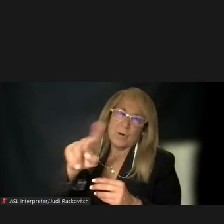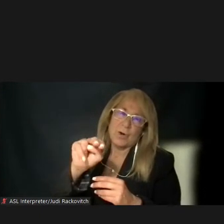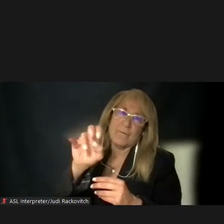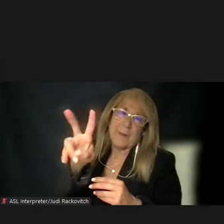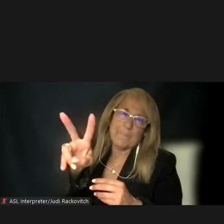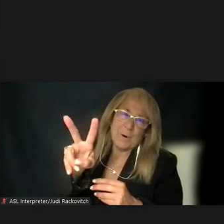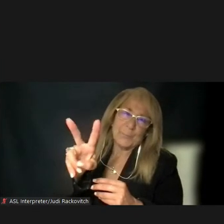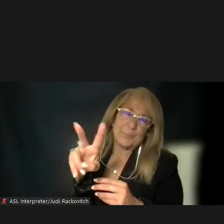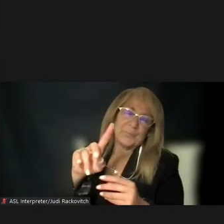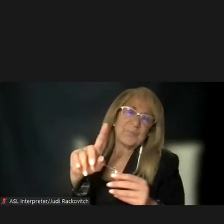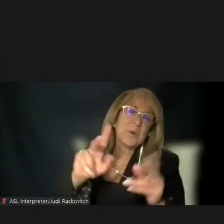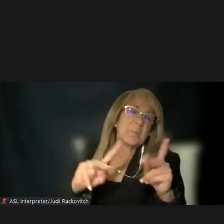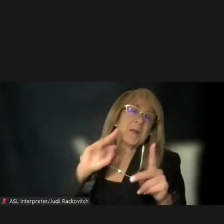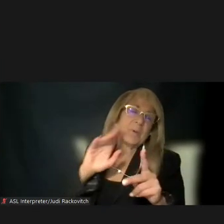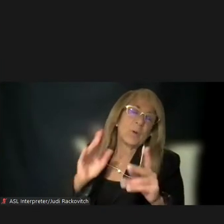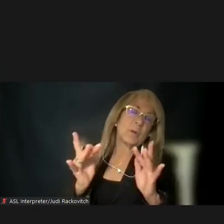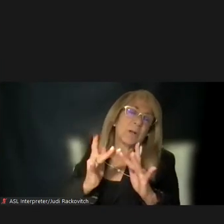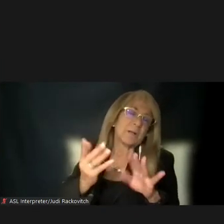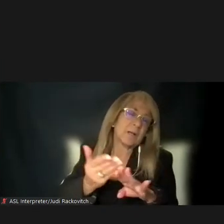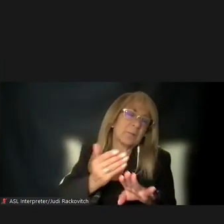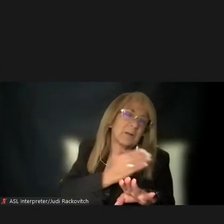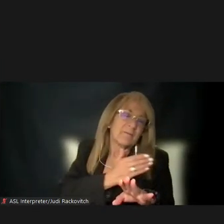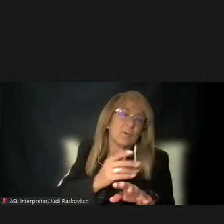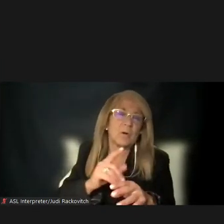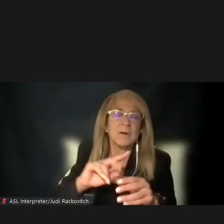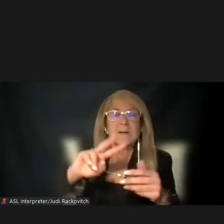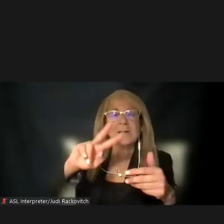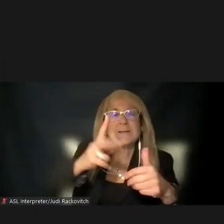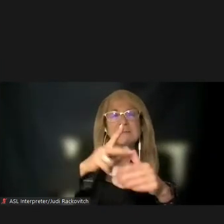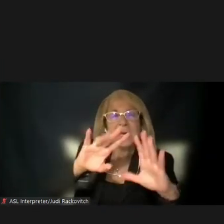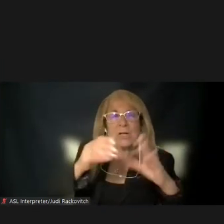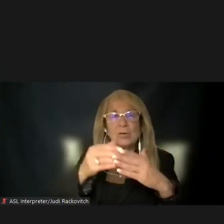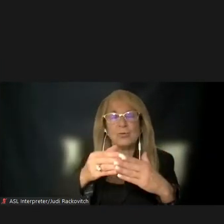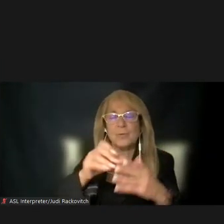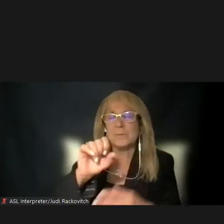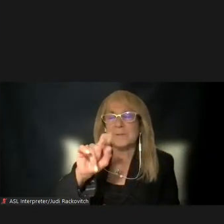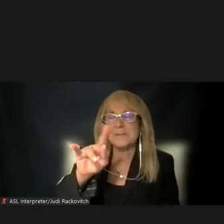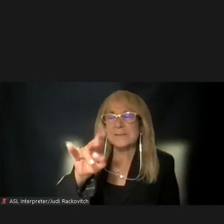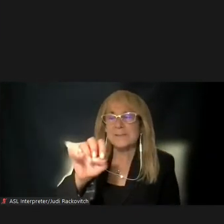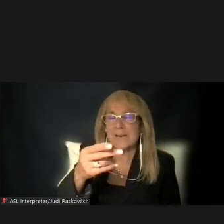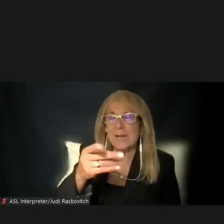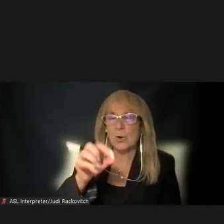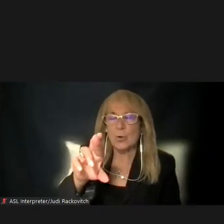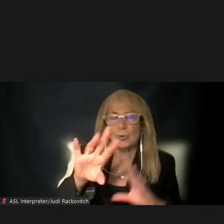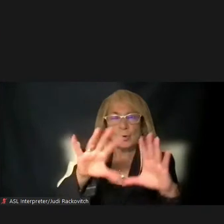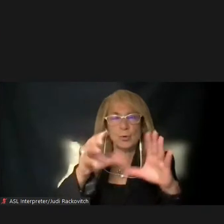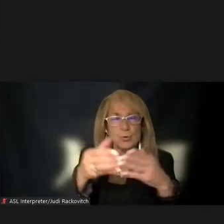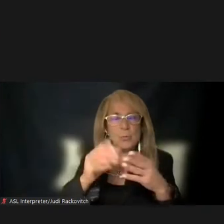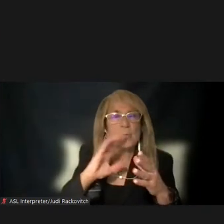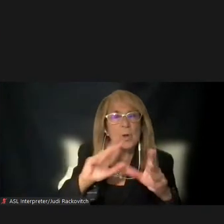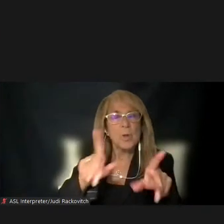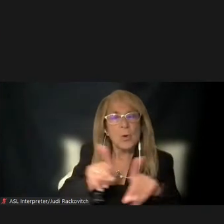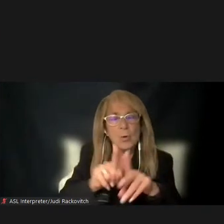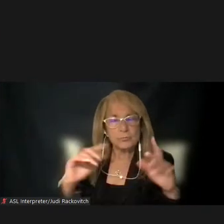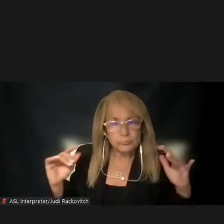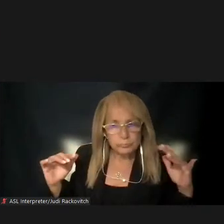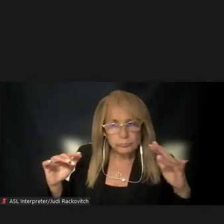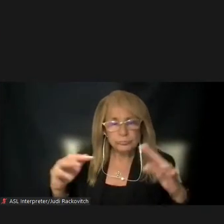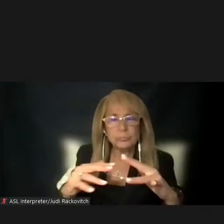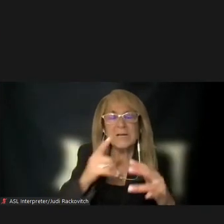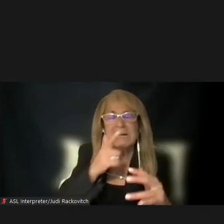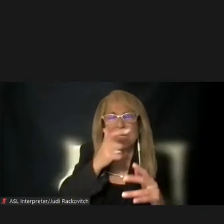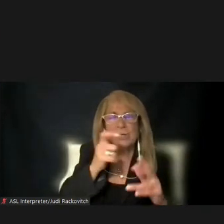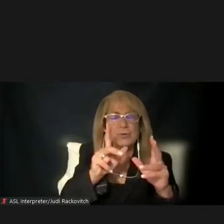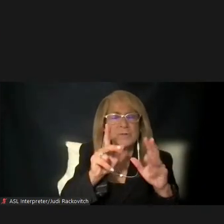A second group, an environmental justice stakeholder working group, will also be brought together. This is a group of interested members of the communities throughout